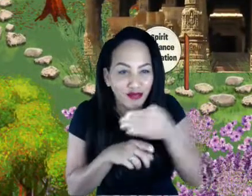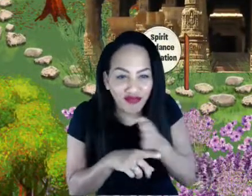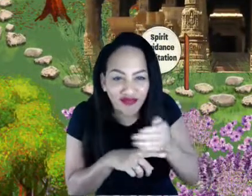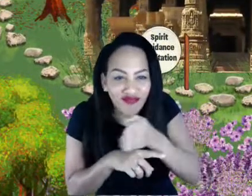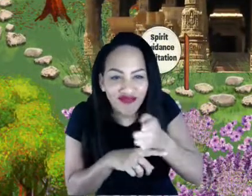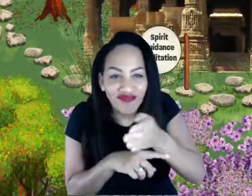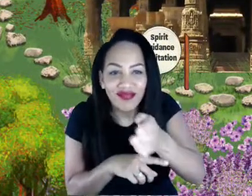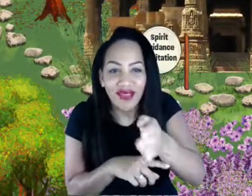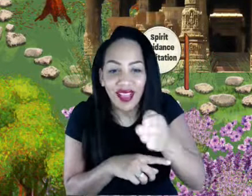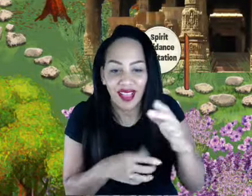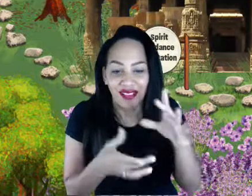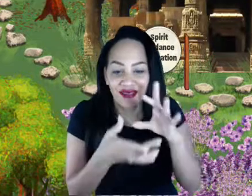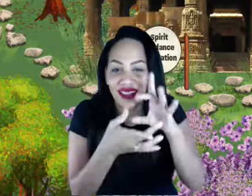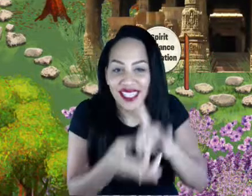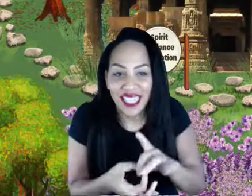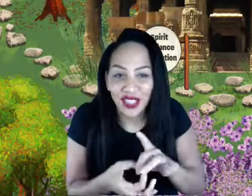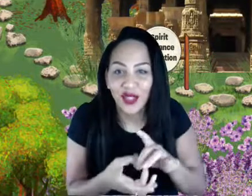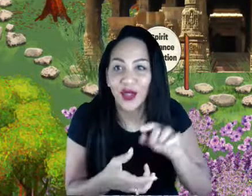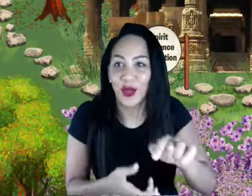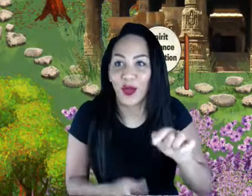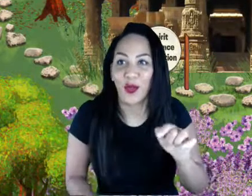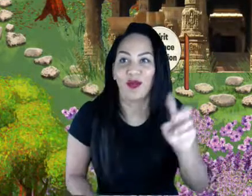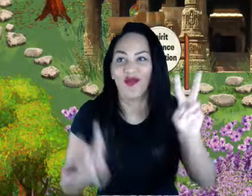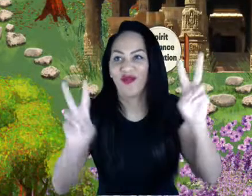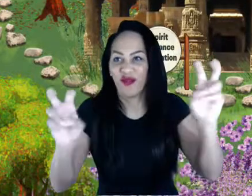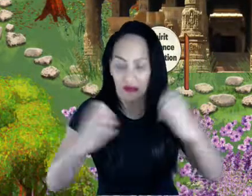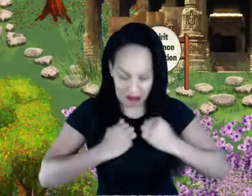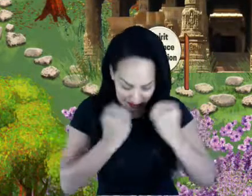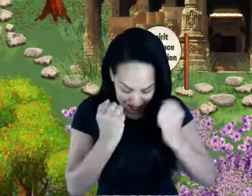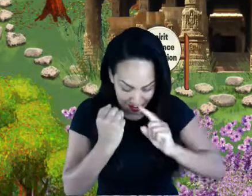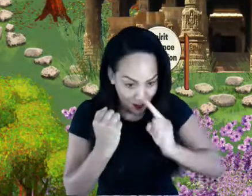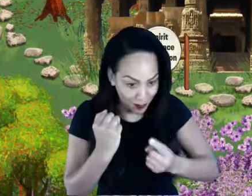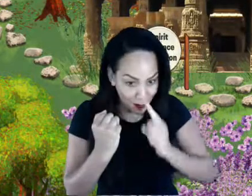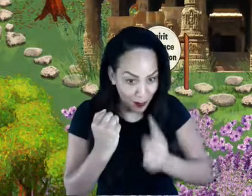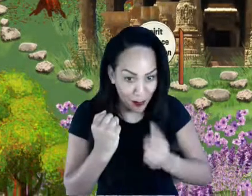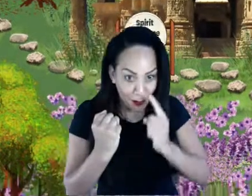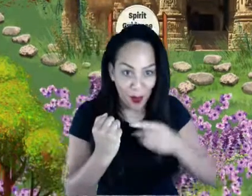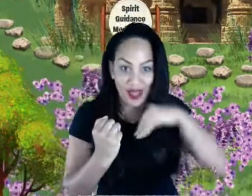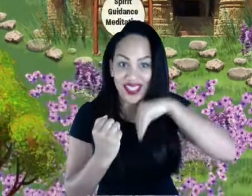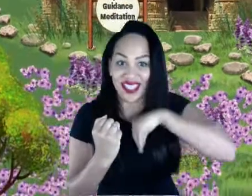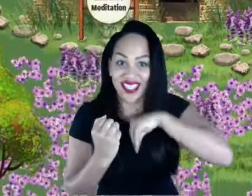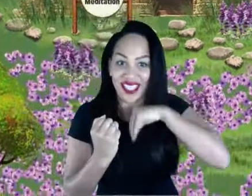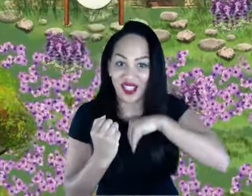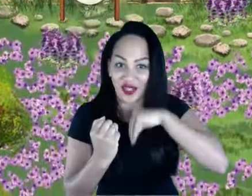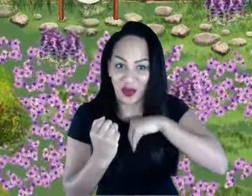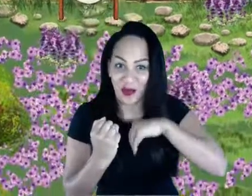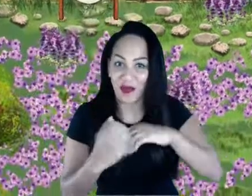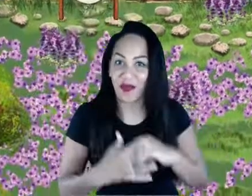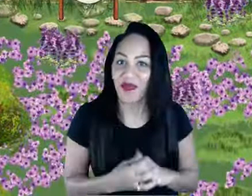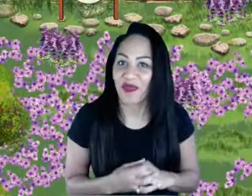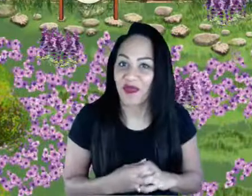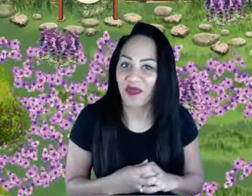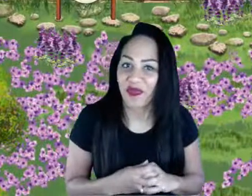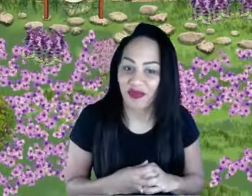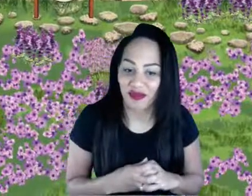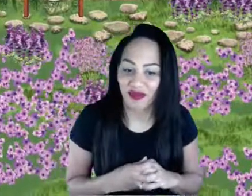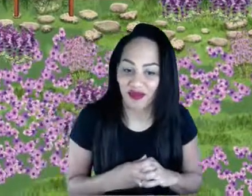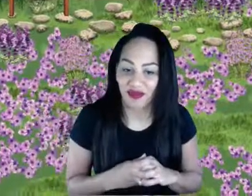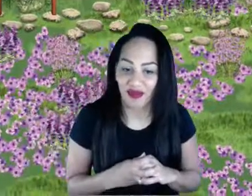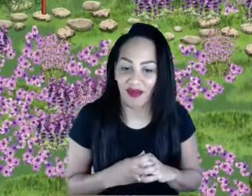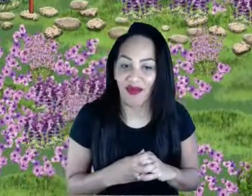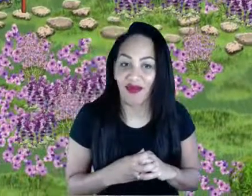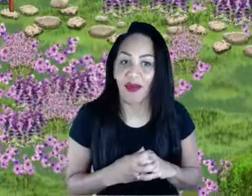about during the creation of the work coming soon, coming by the 10th of December. I'm going to take you through